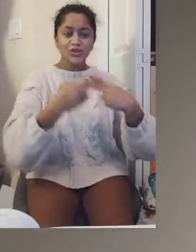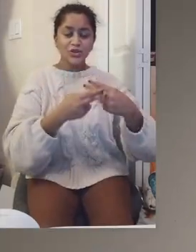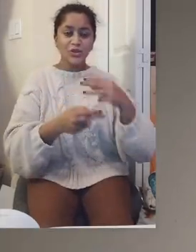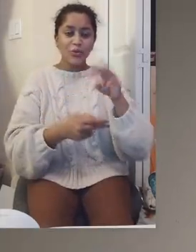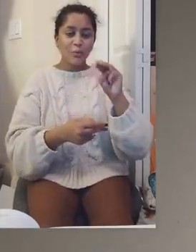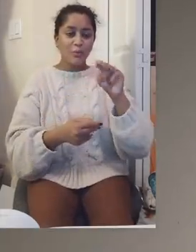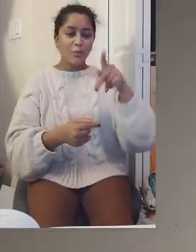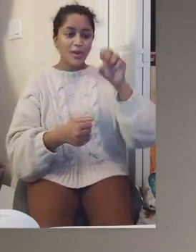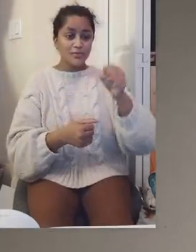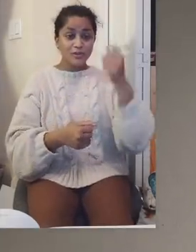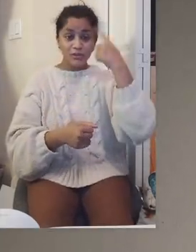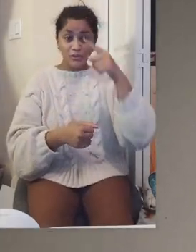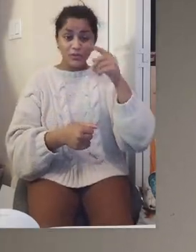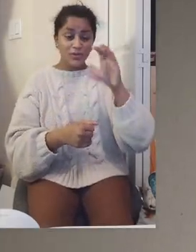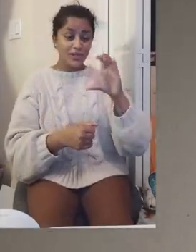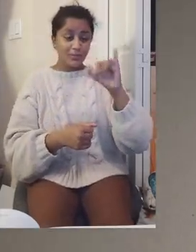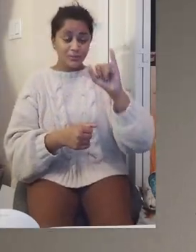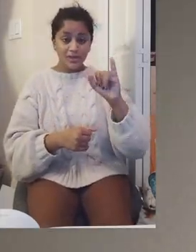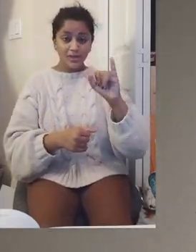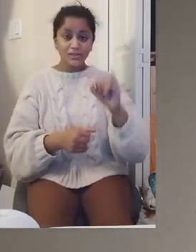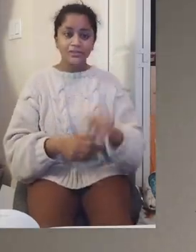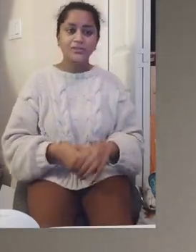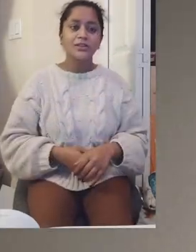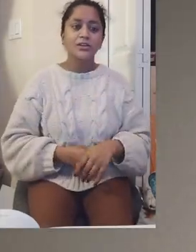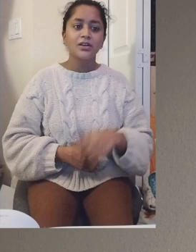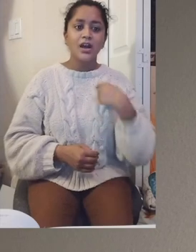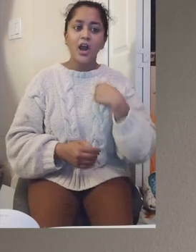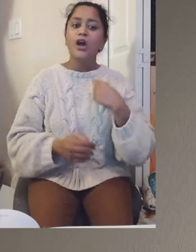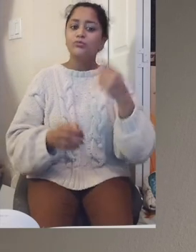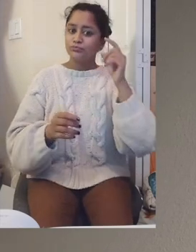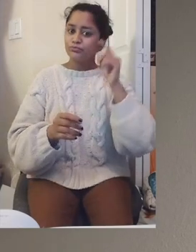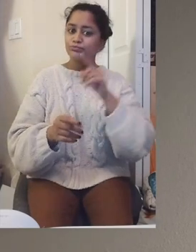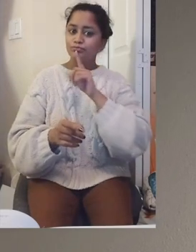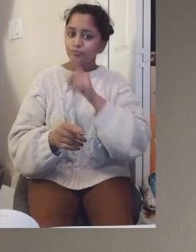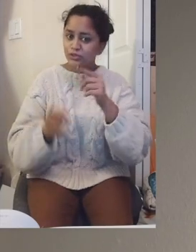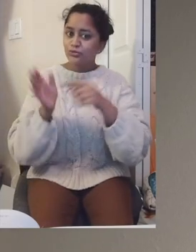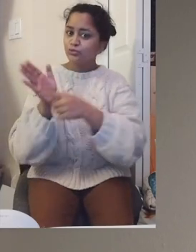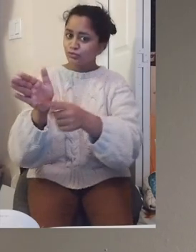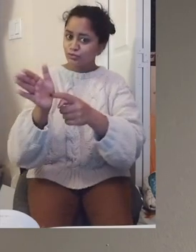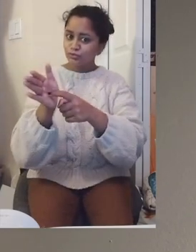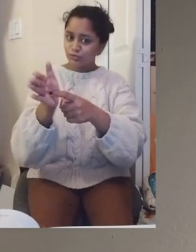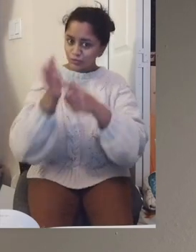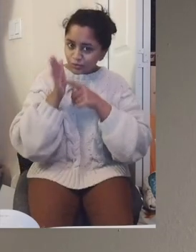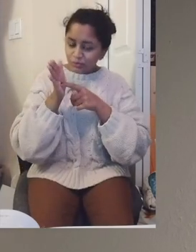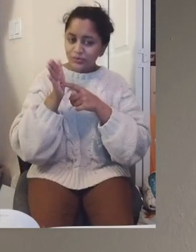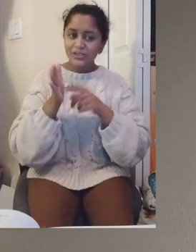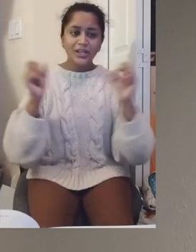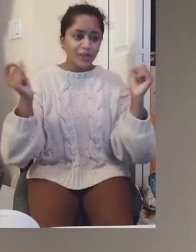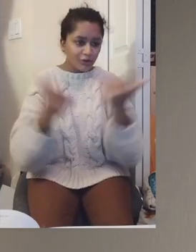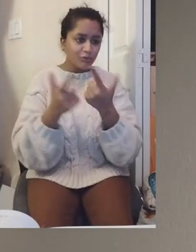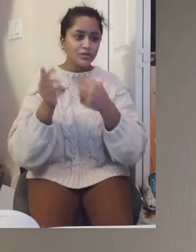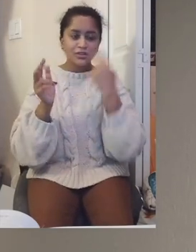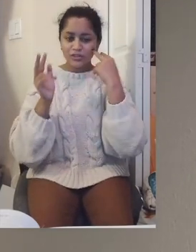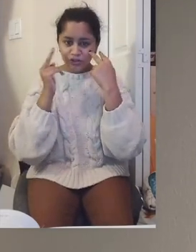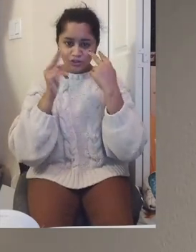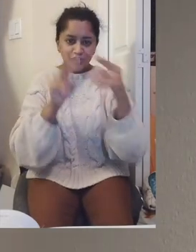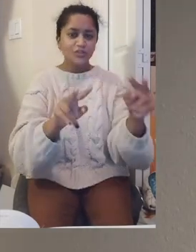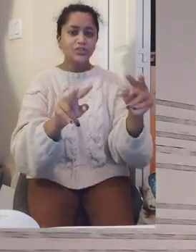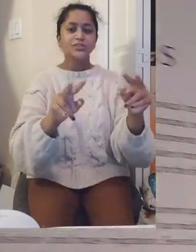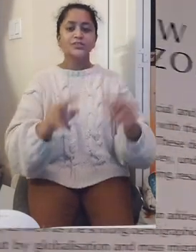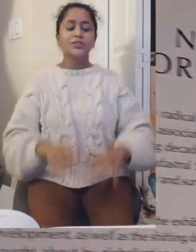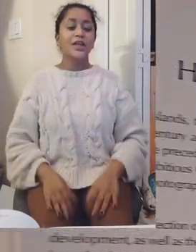The showcasing of the historical maps of the Cayman Islands and seeing the new artists' works